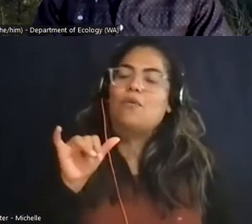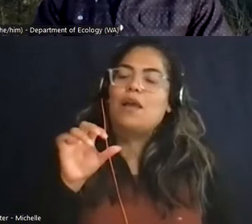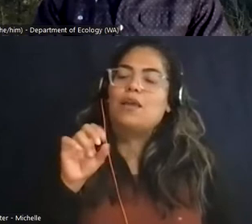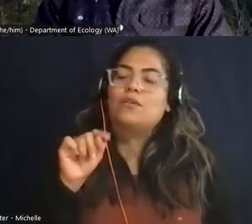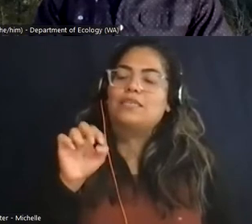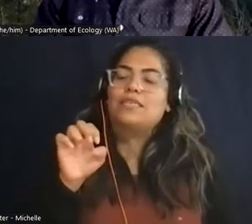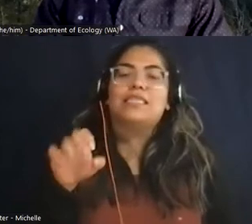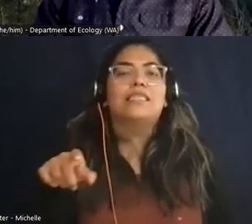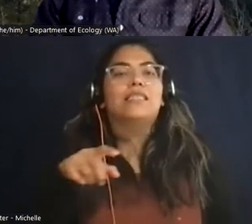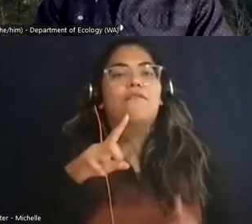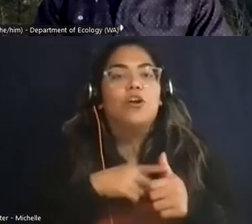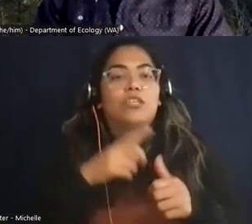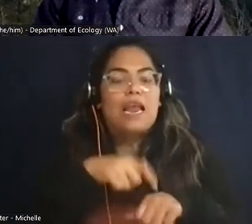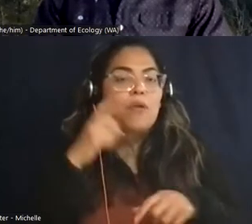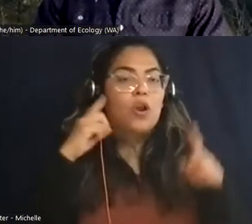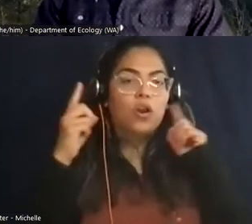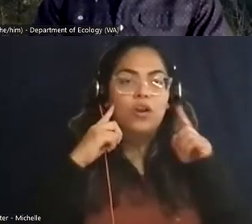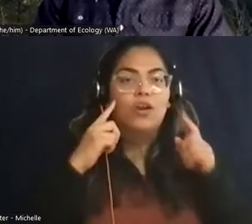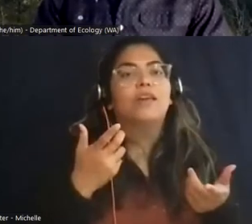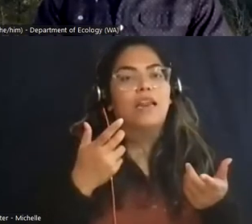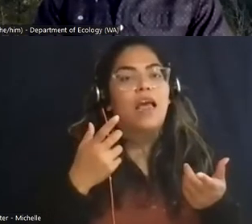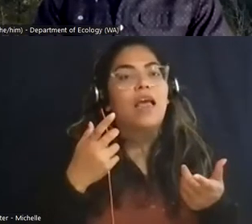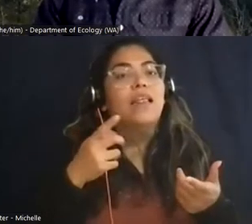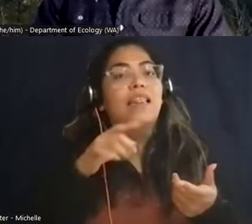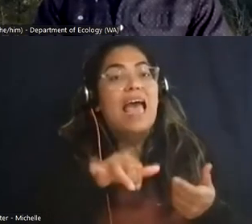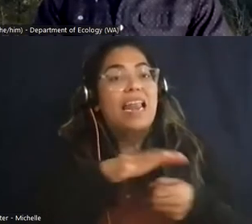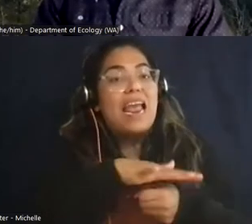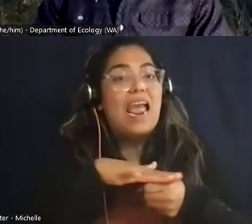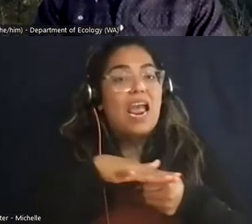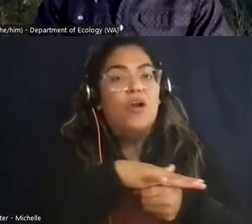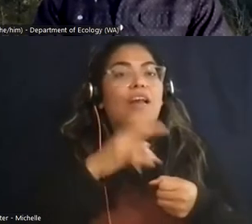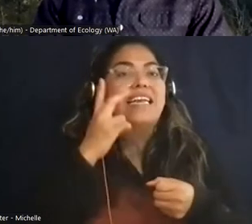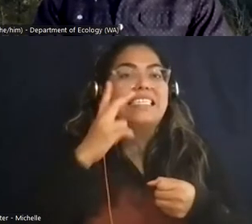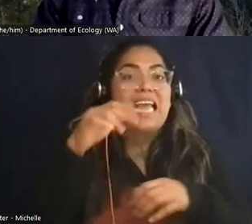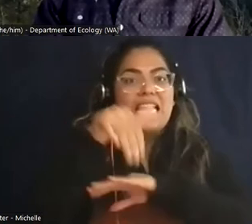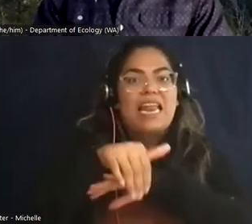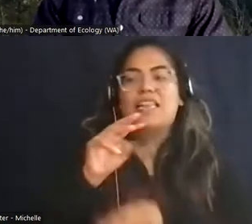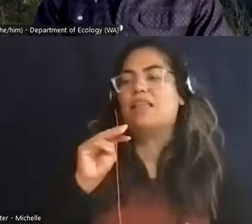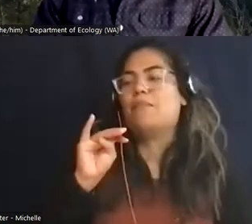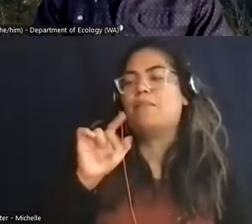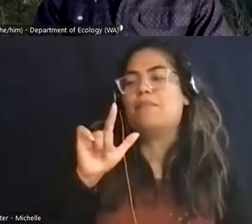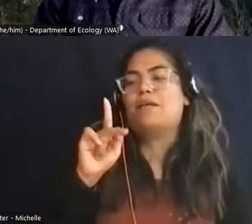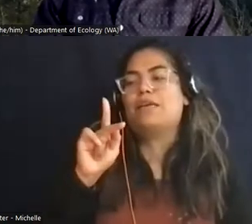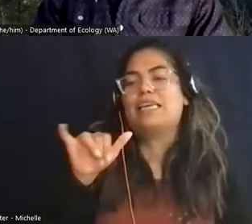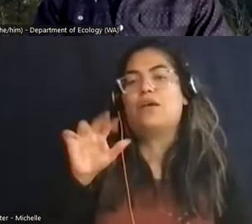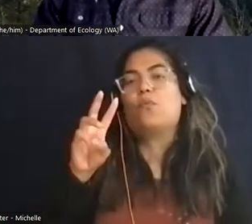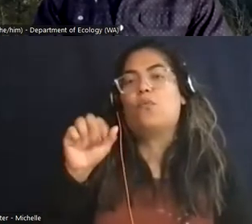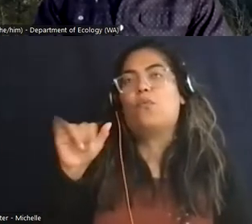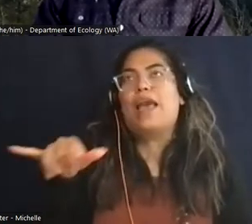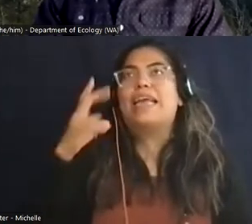i was able to experience a milky a very vague milky way at night every so often so that was just